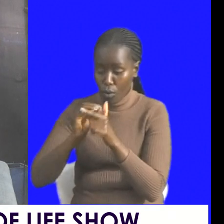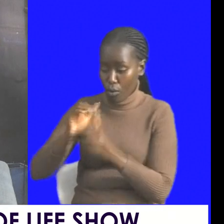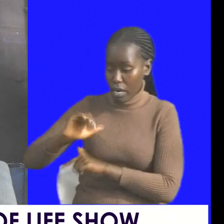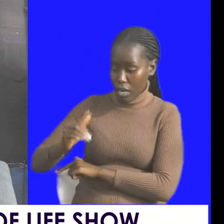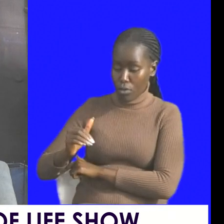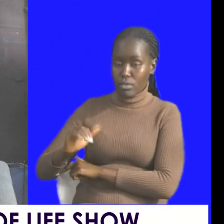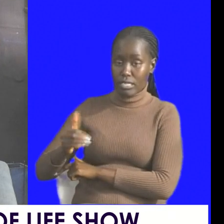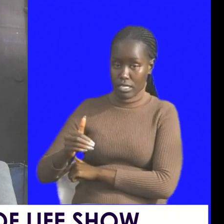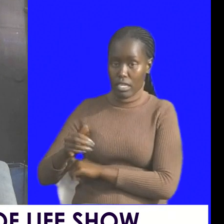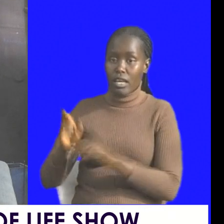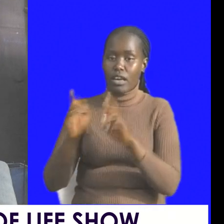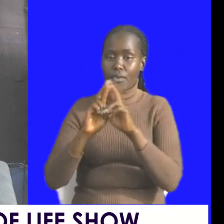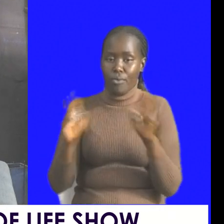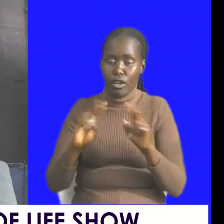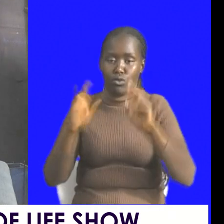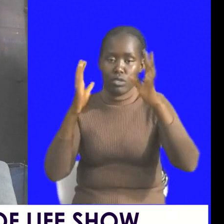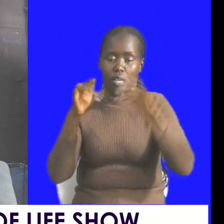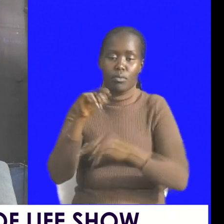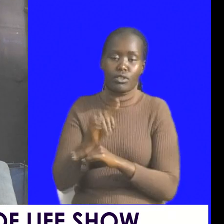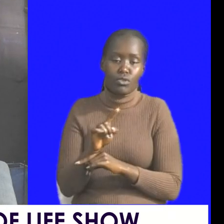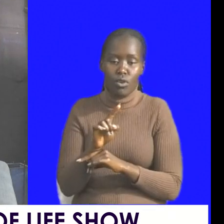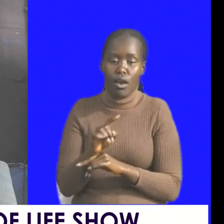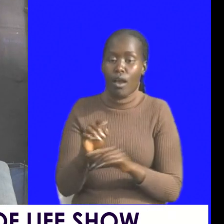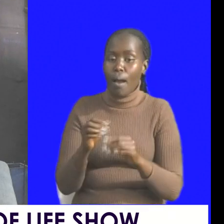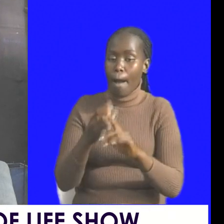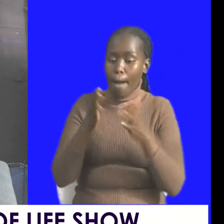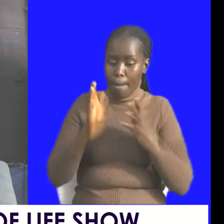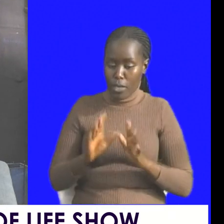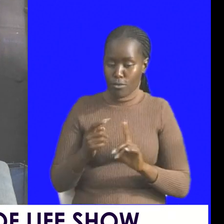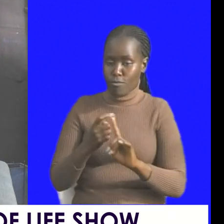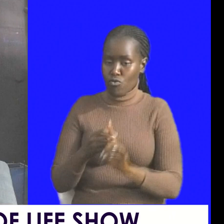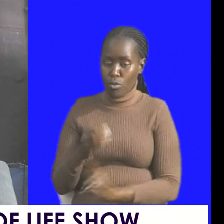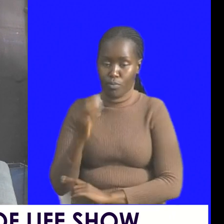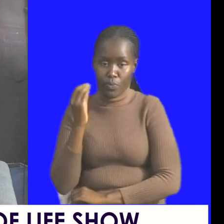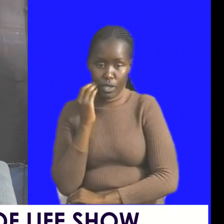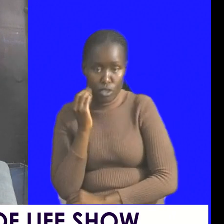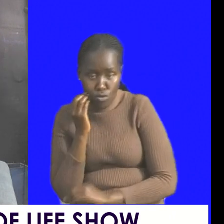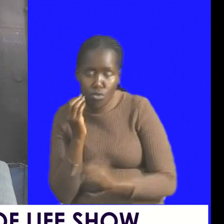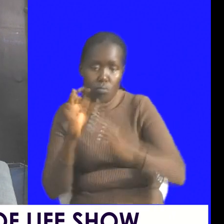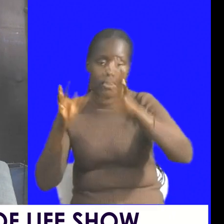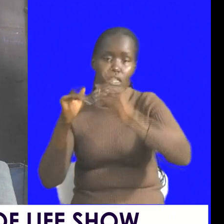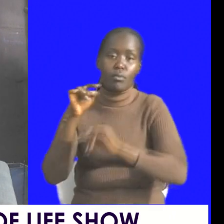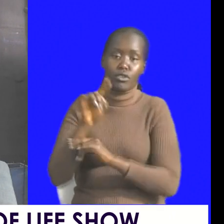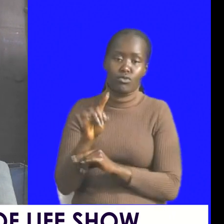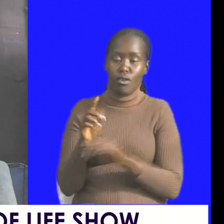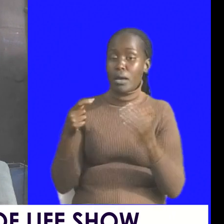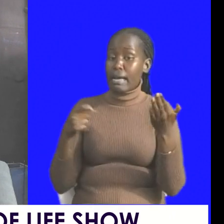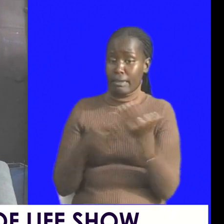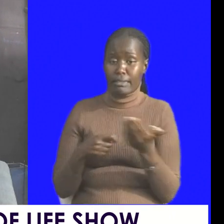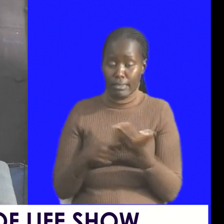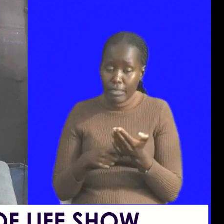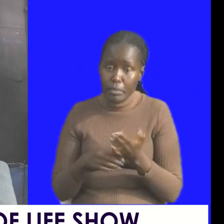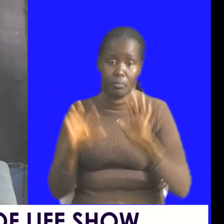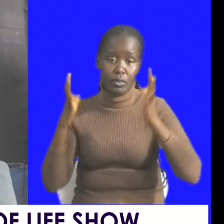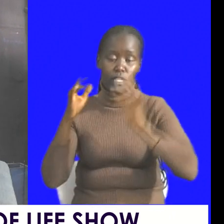somebody in turkana will celebrate you from isiolo somebody from taita will celebrate